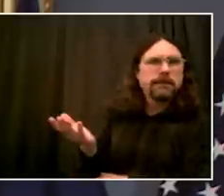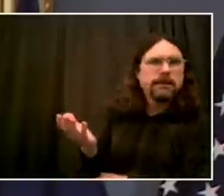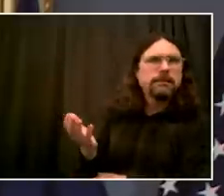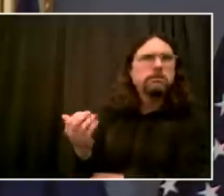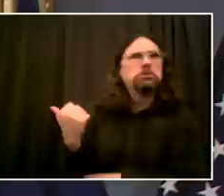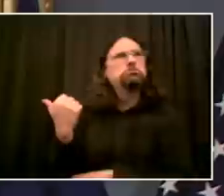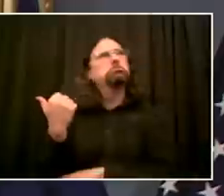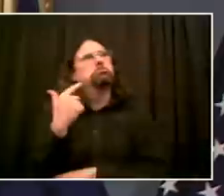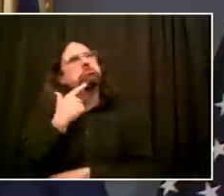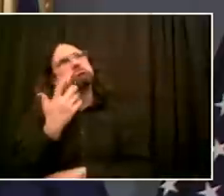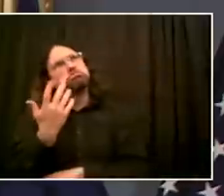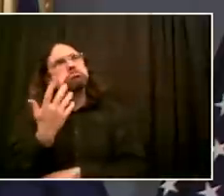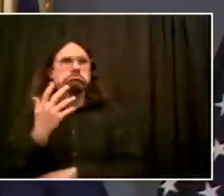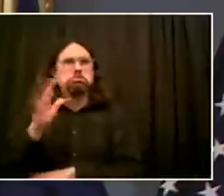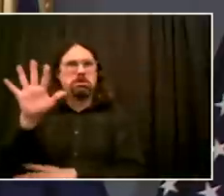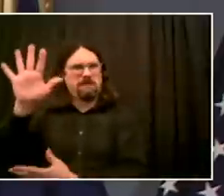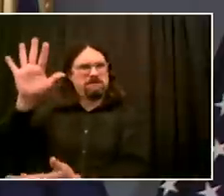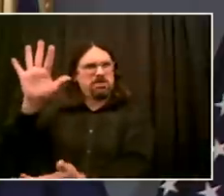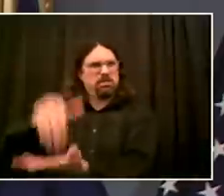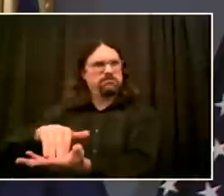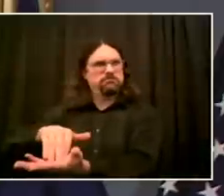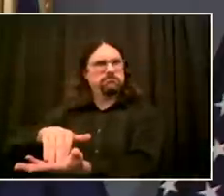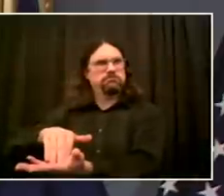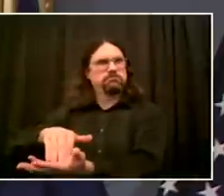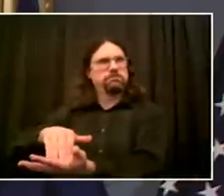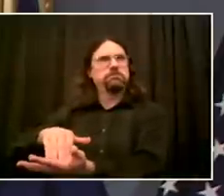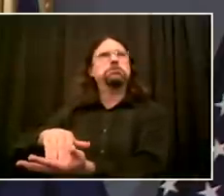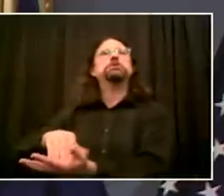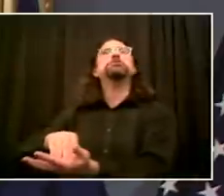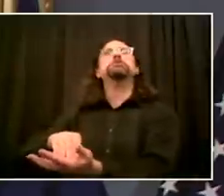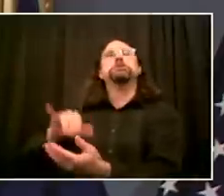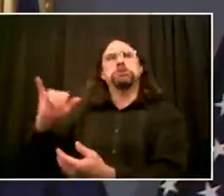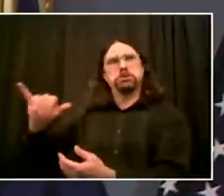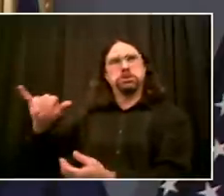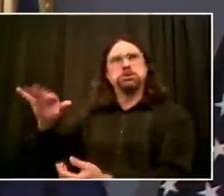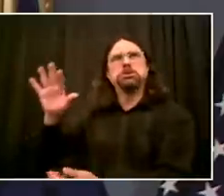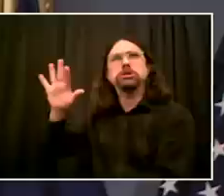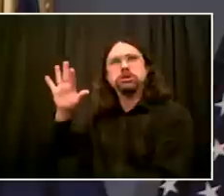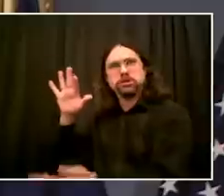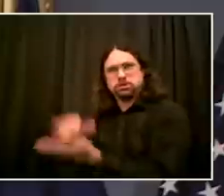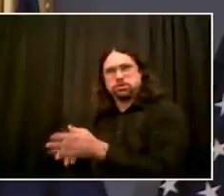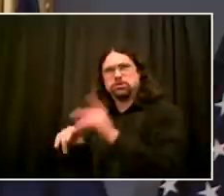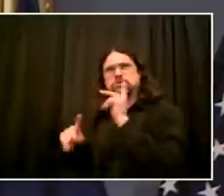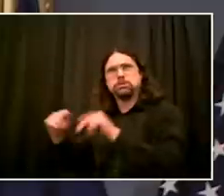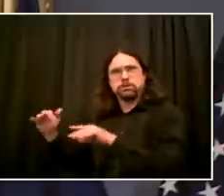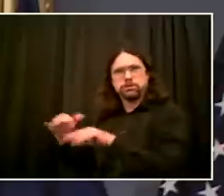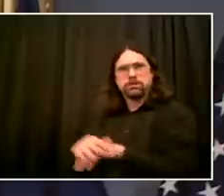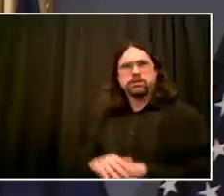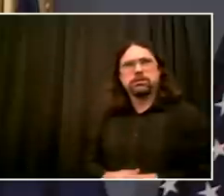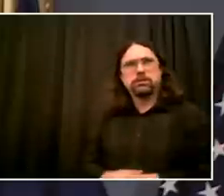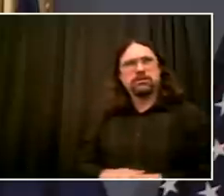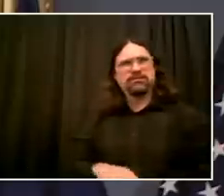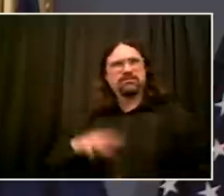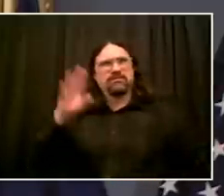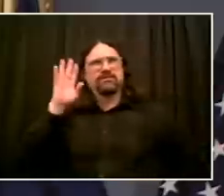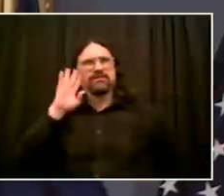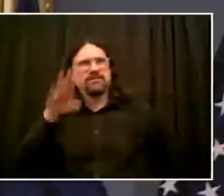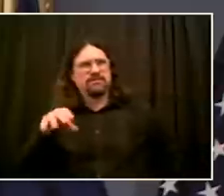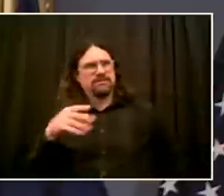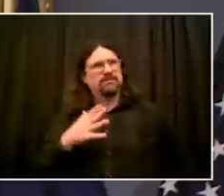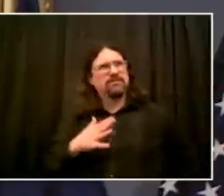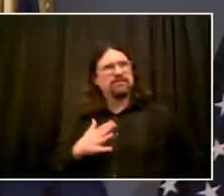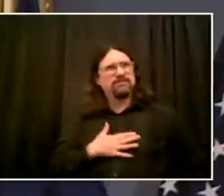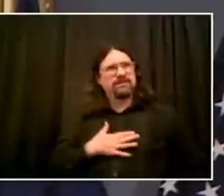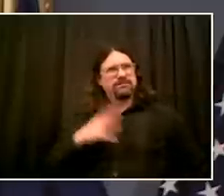is the people of this city are looking at all these realities. They very much want change. But the protest